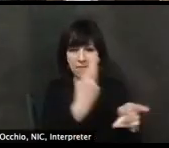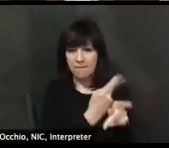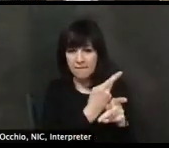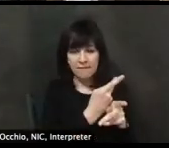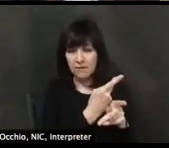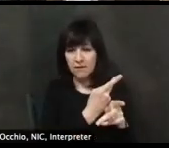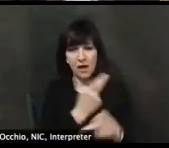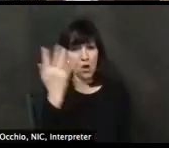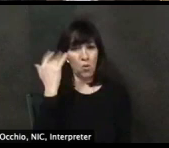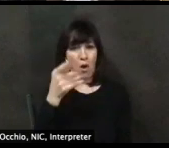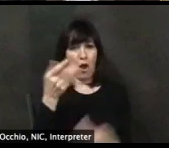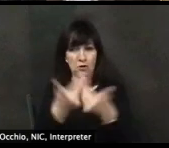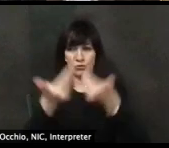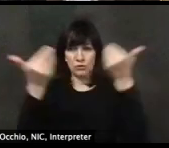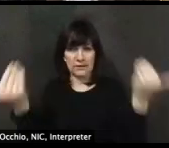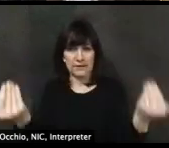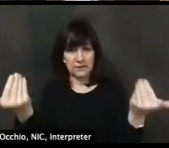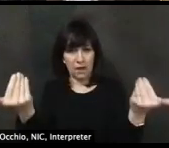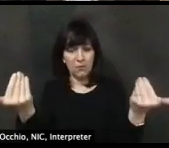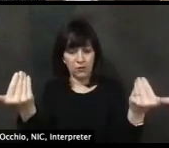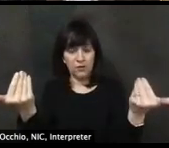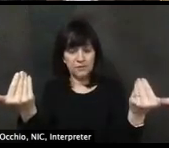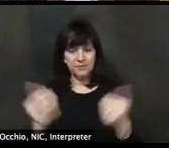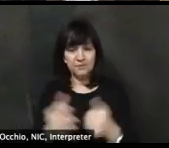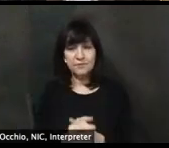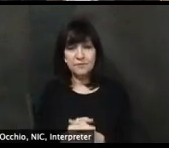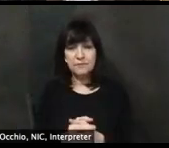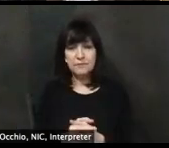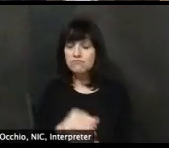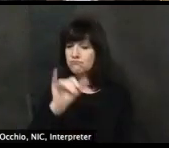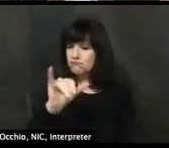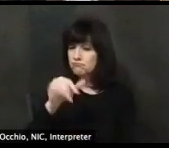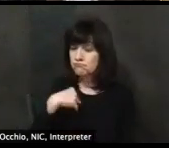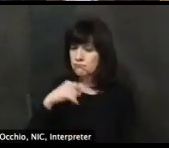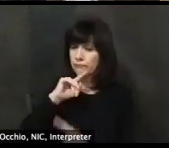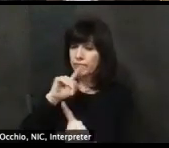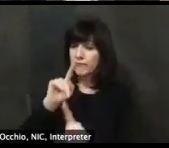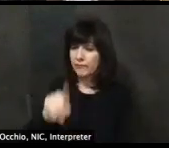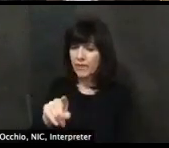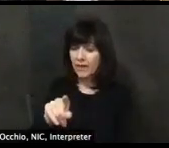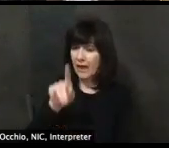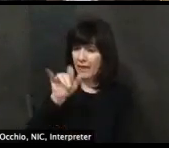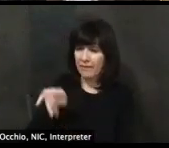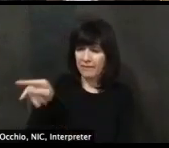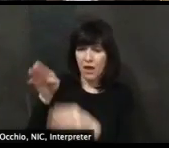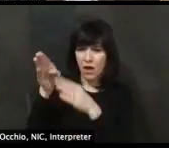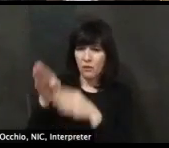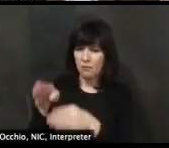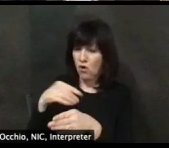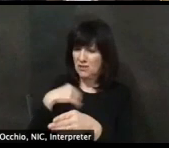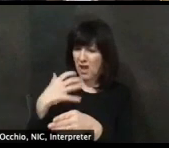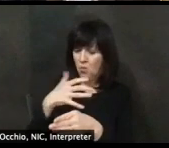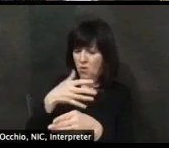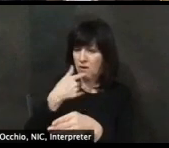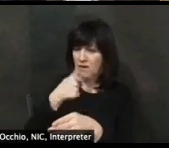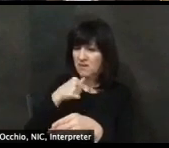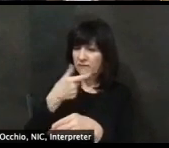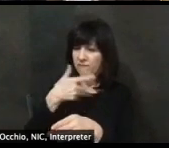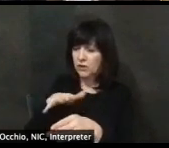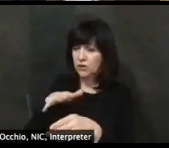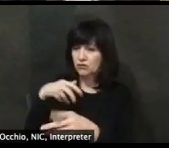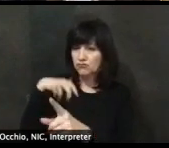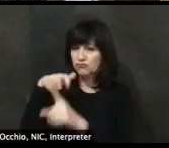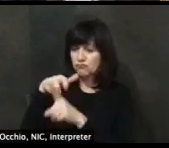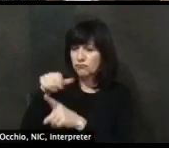piggybacking on to that last conversation, uh, with the individual with chronic disease, afraid to go out. It is important,